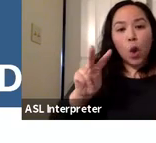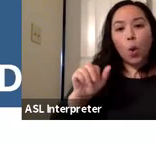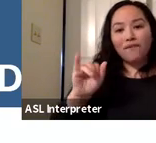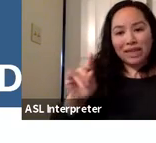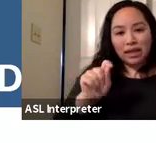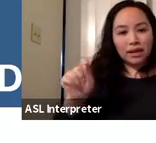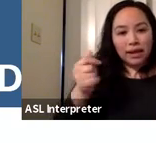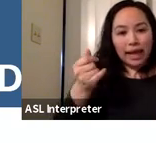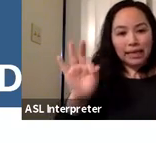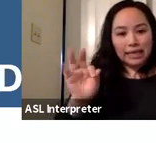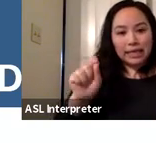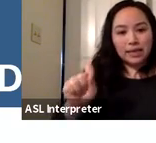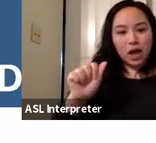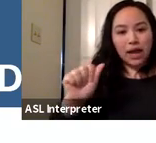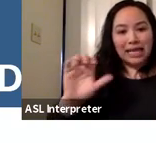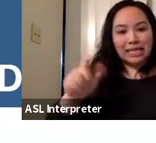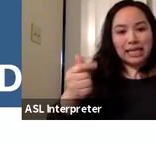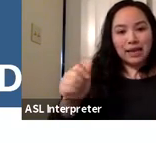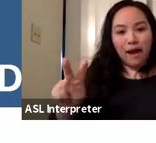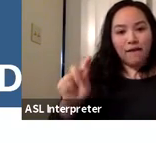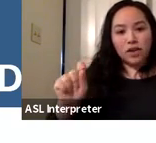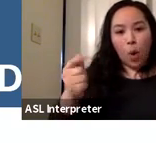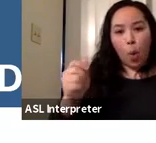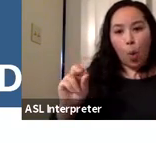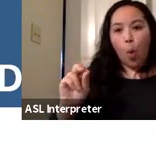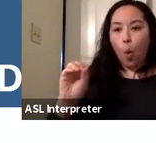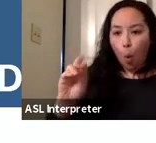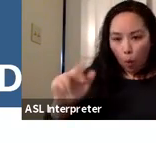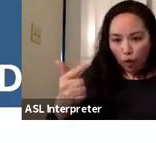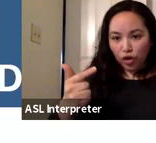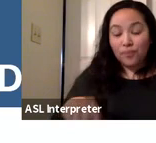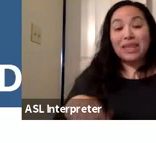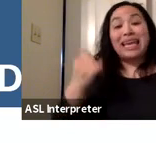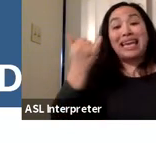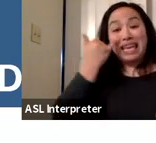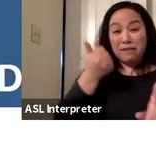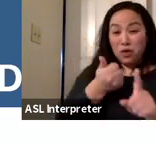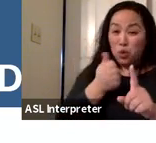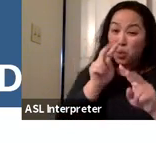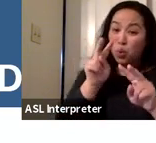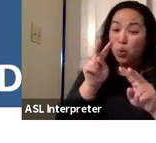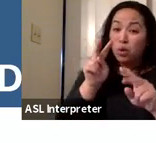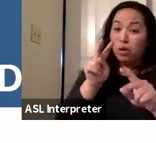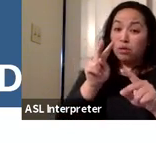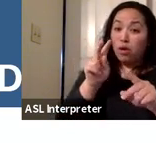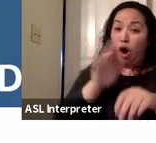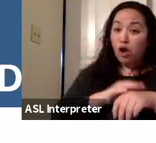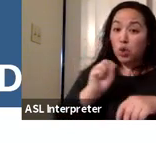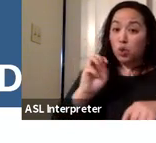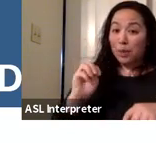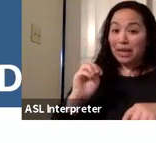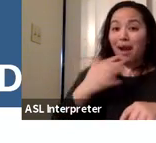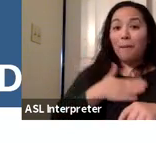vaccine so there's a lot of information on our county websites. And if you're on social please do join Alameda county healthcare services